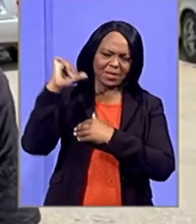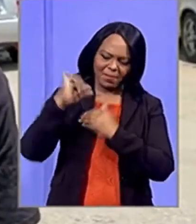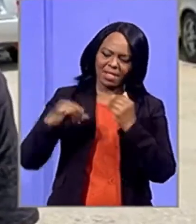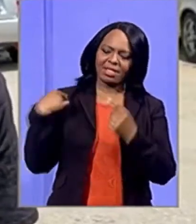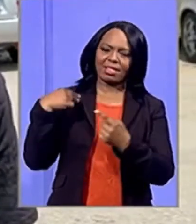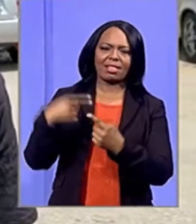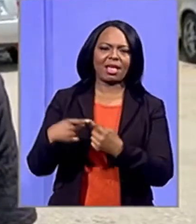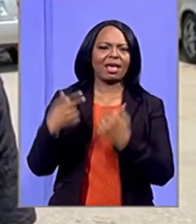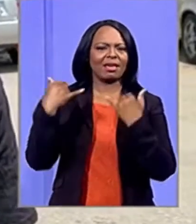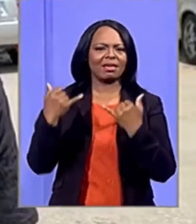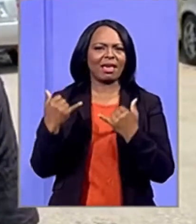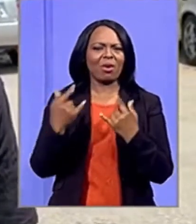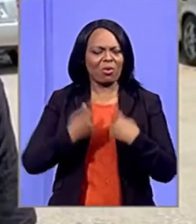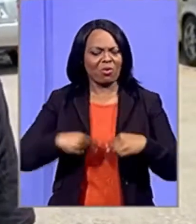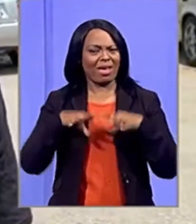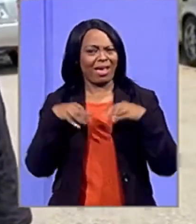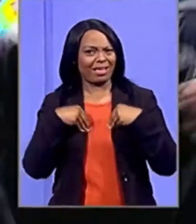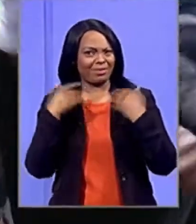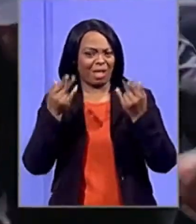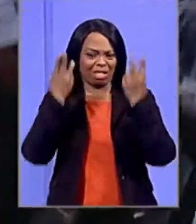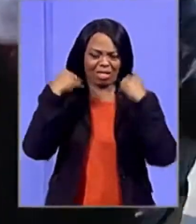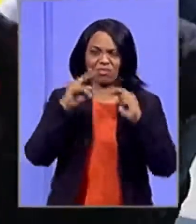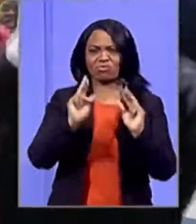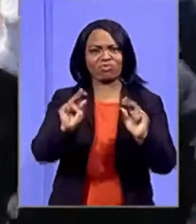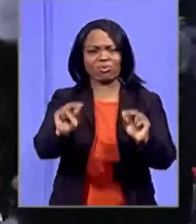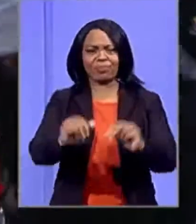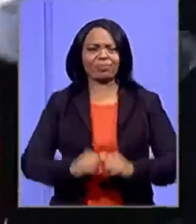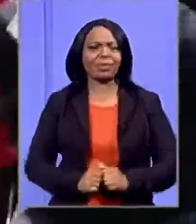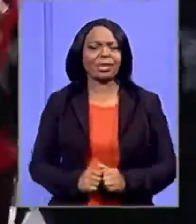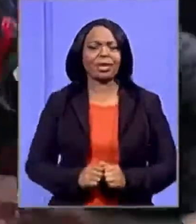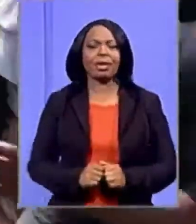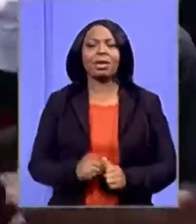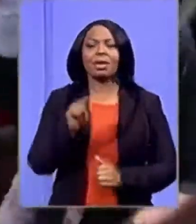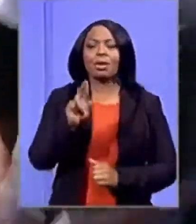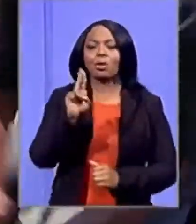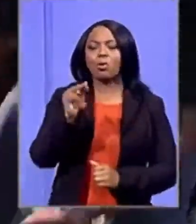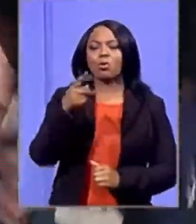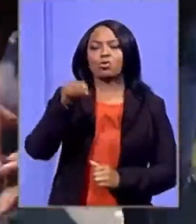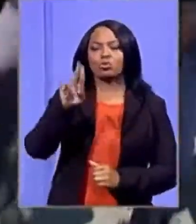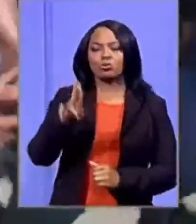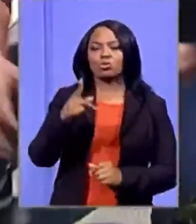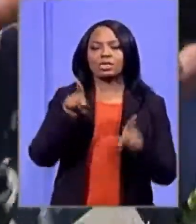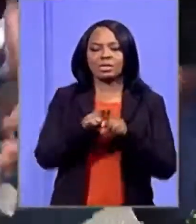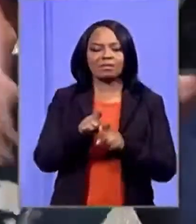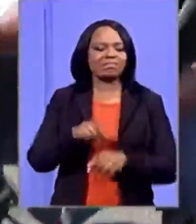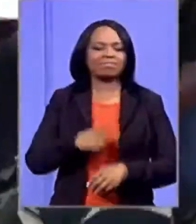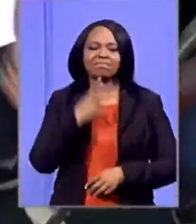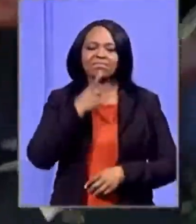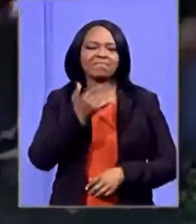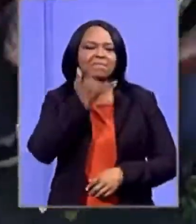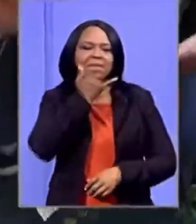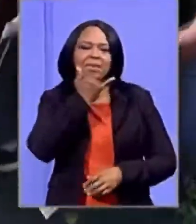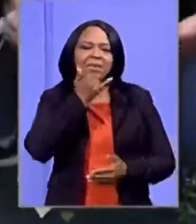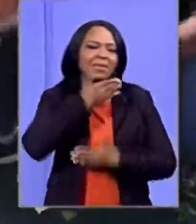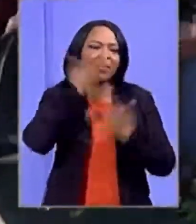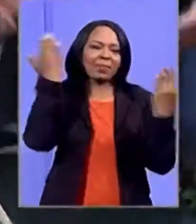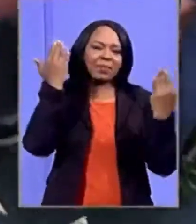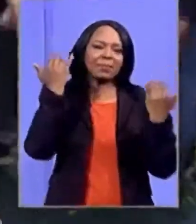no way that we are going to accept it now. Our parents have been about the past